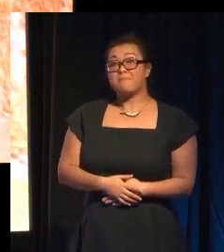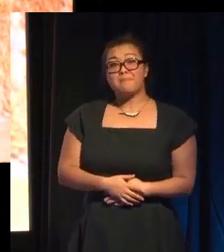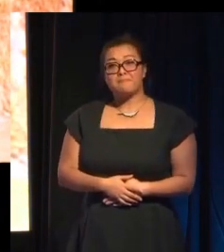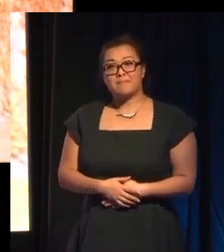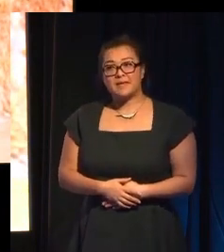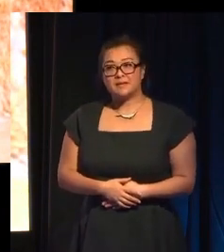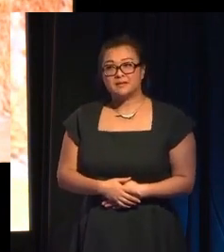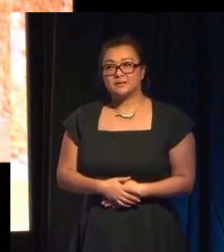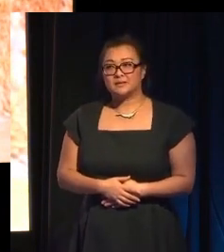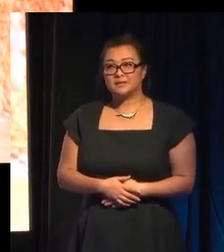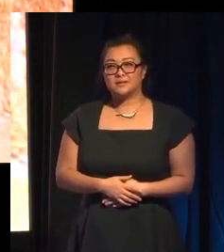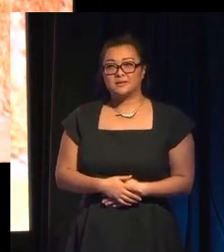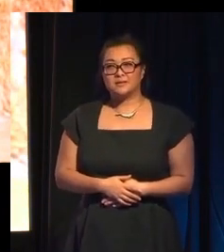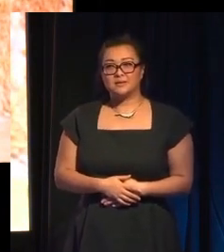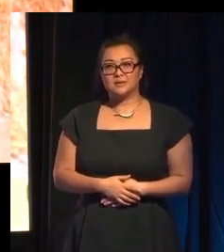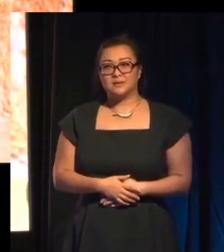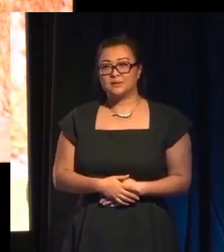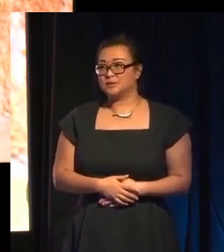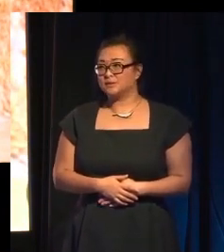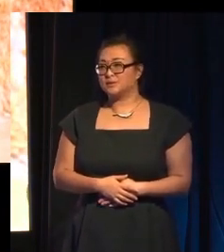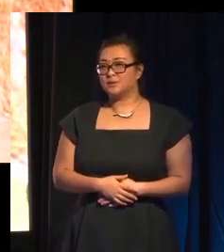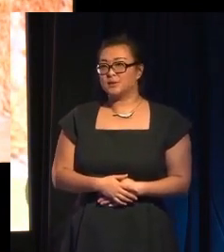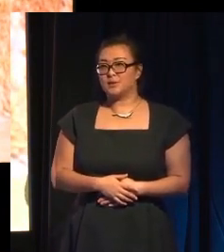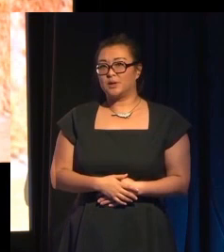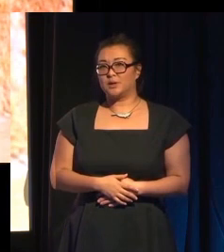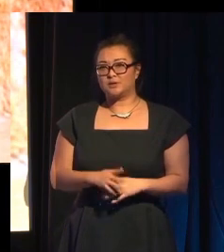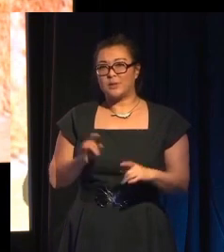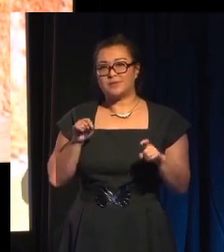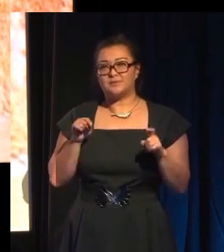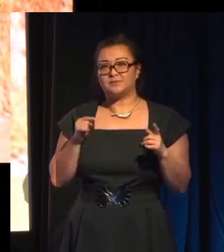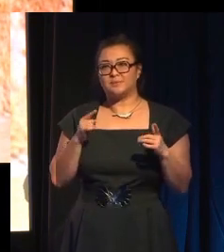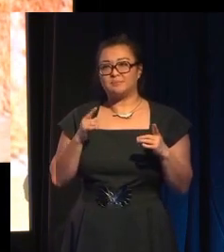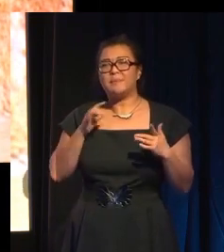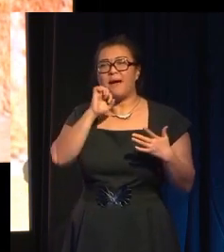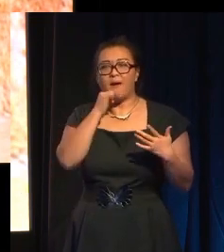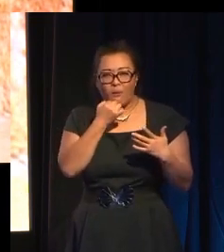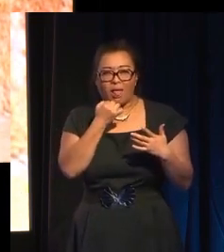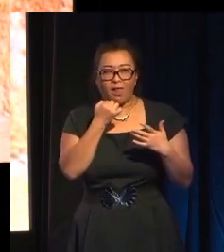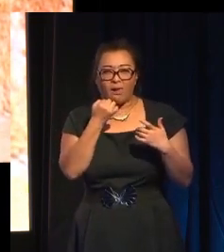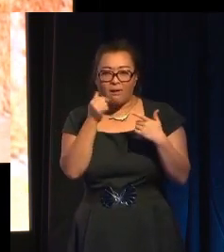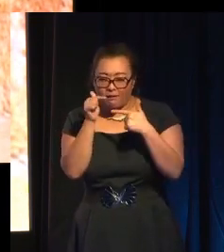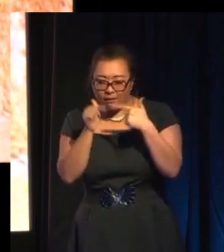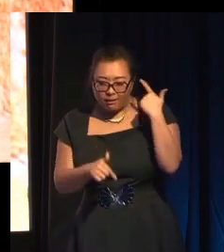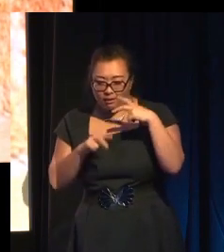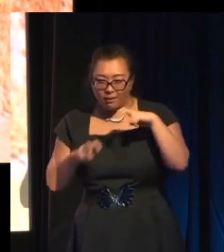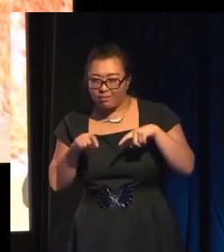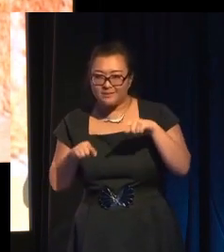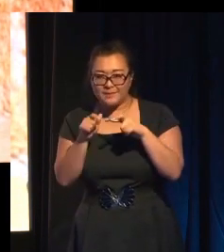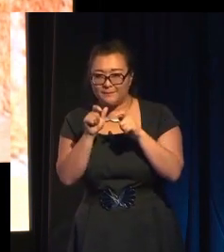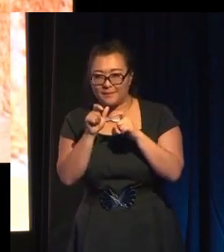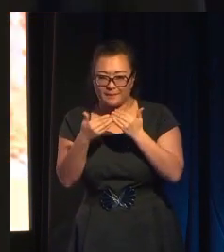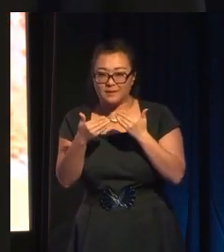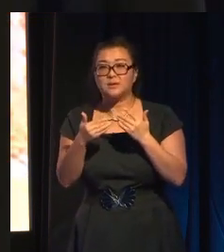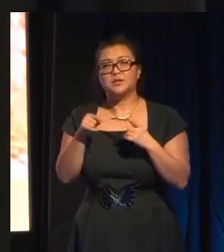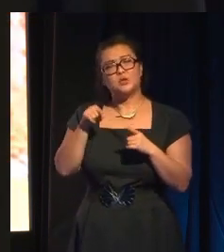So, this kind of fun thing. Maybe I'll riff on this a bit. This idea of empty pleasure,